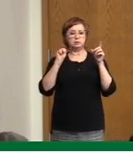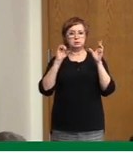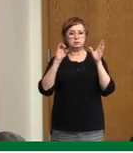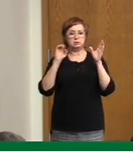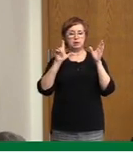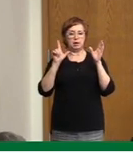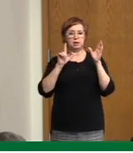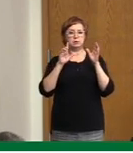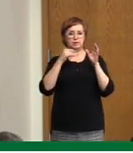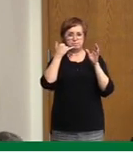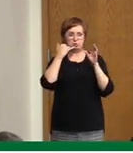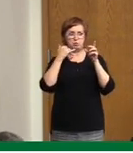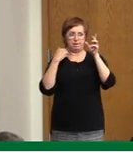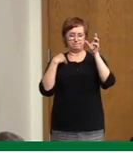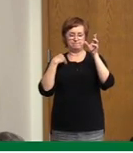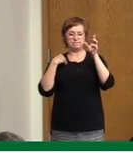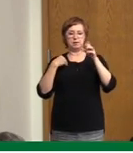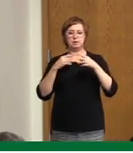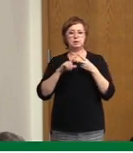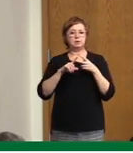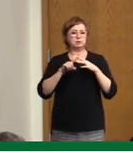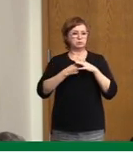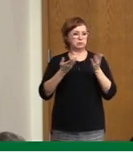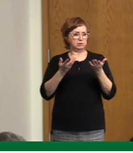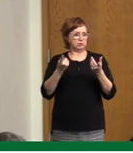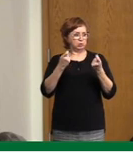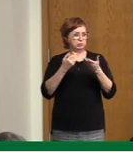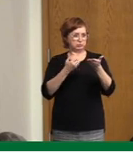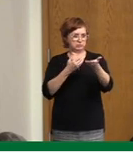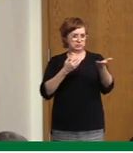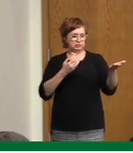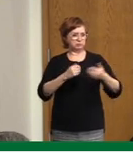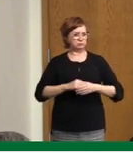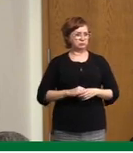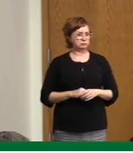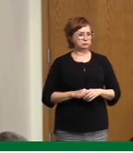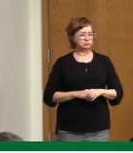available on the phone. We'll start in the room with questions here.